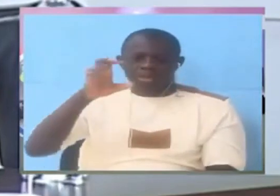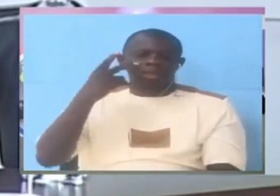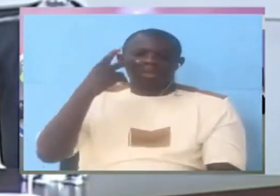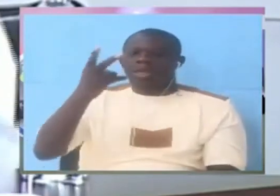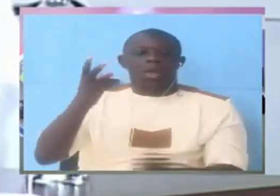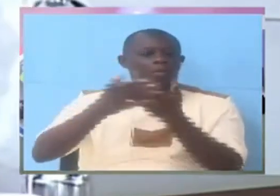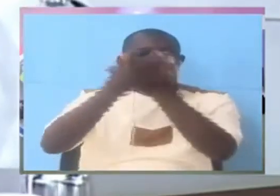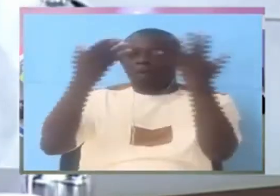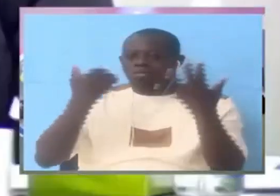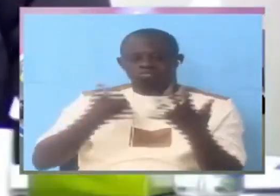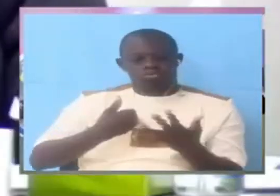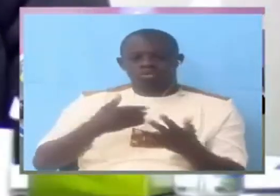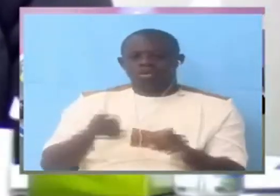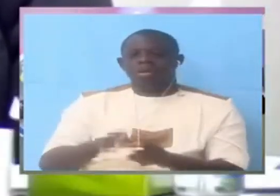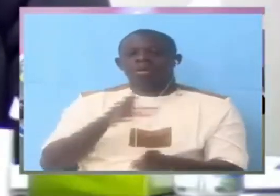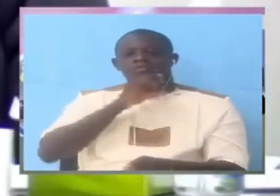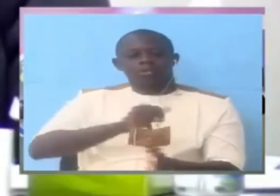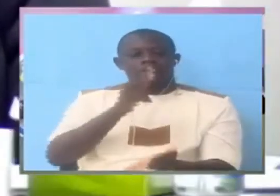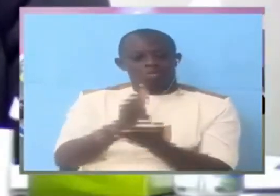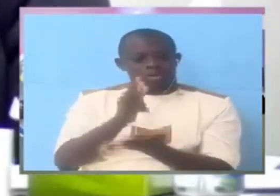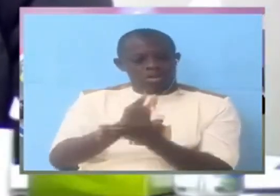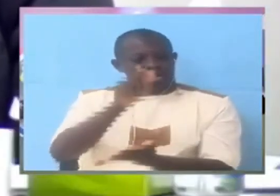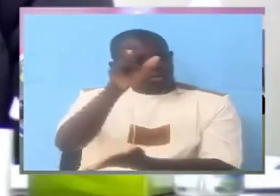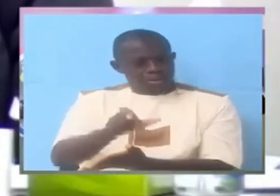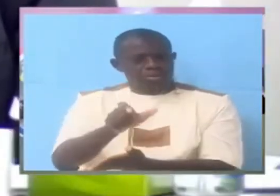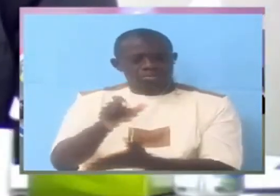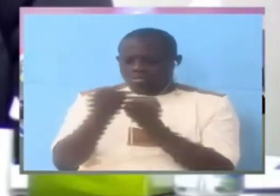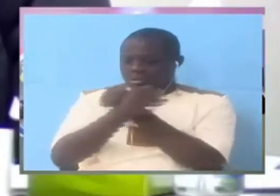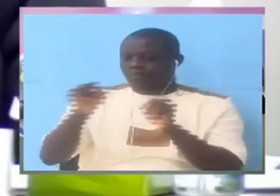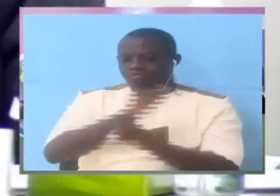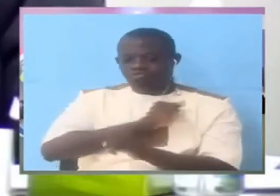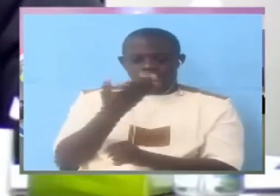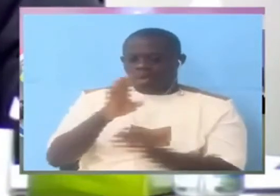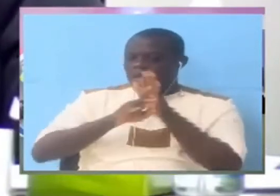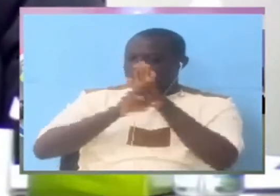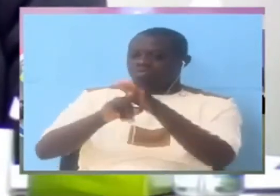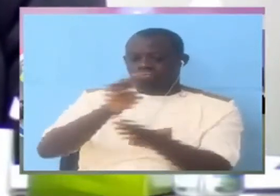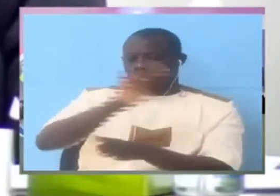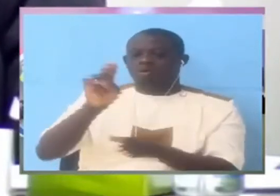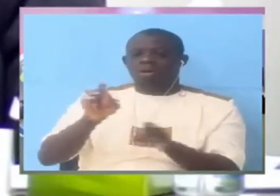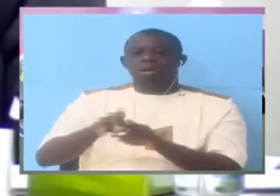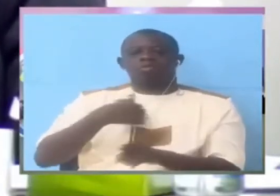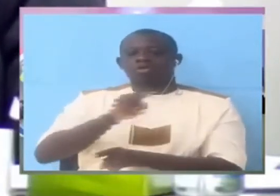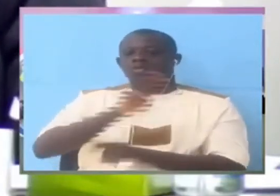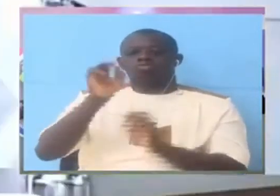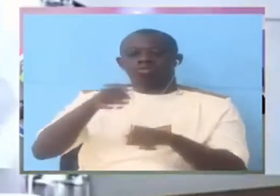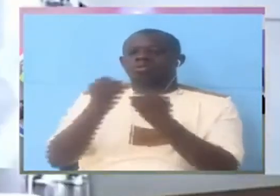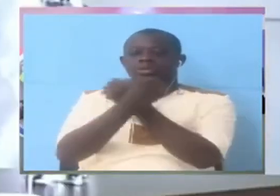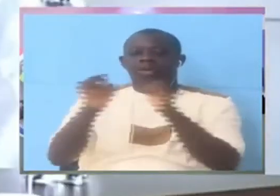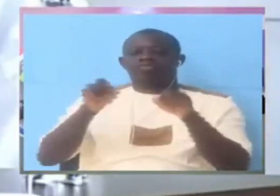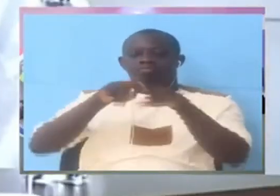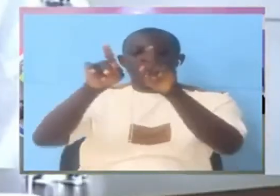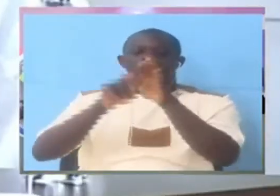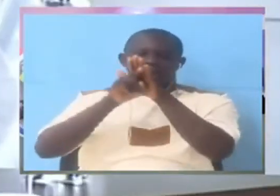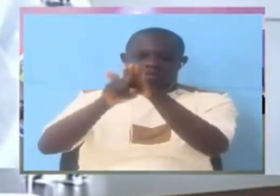Witness, save us with that example. Just answer the question. Save us with that example. I cannot save you with that example because I'm using it just